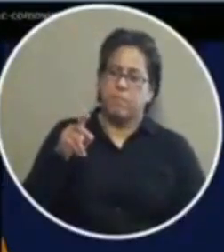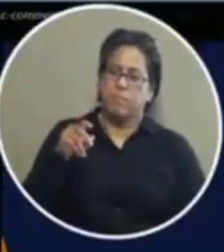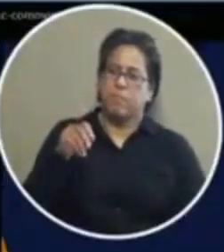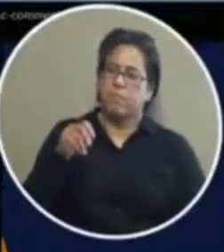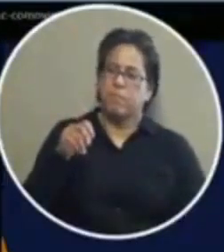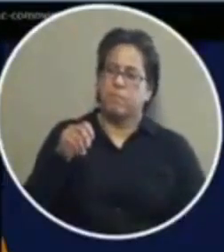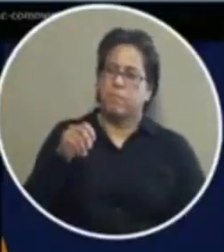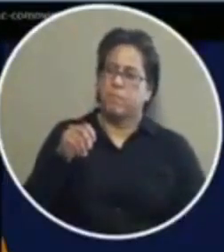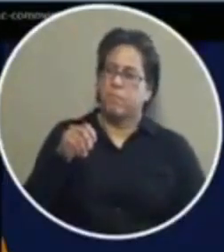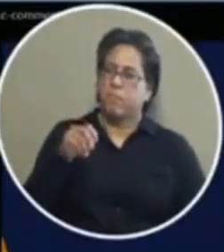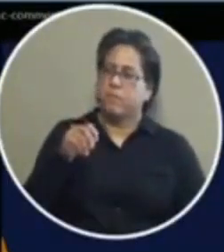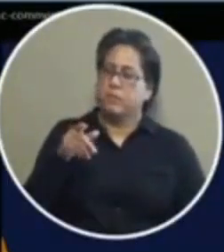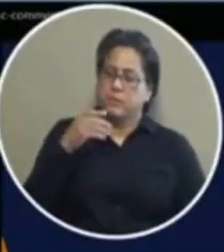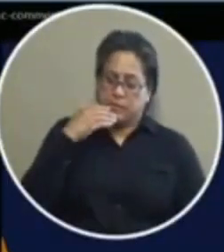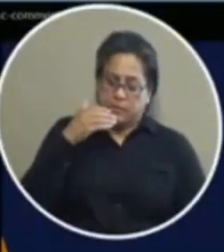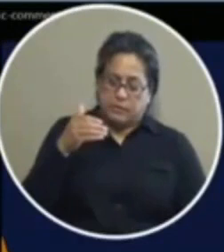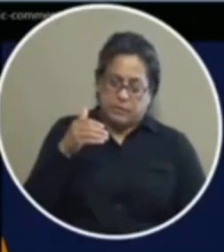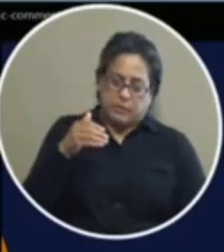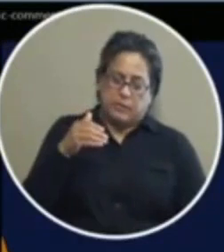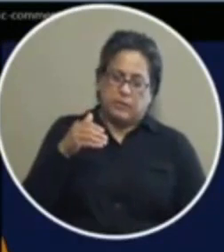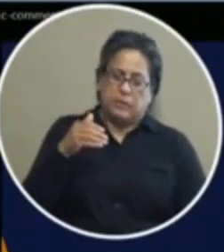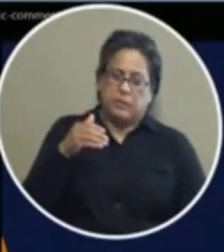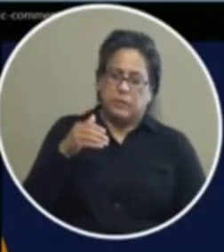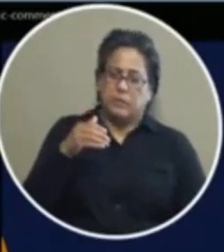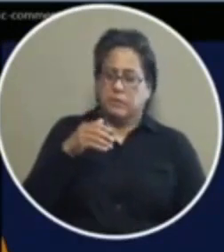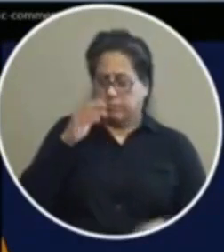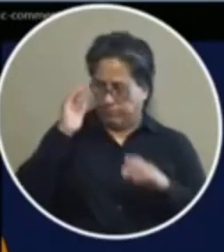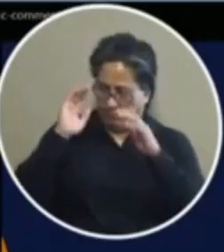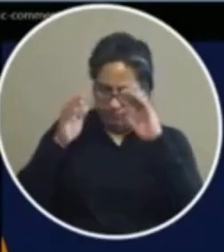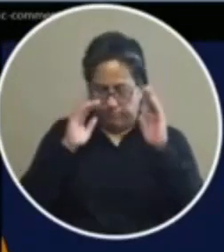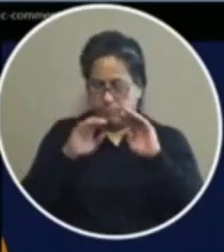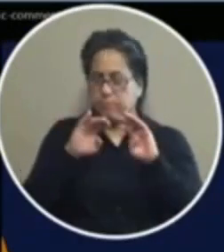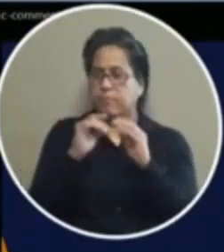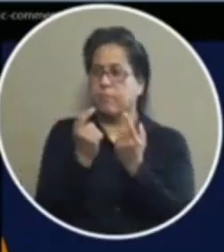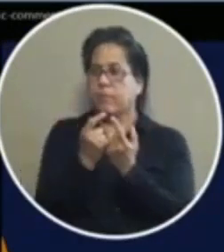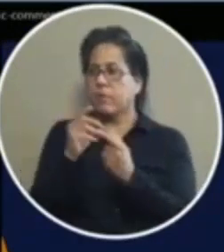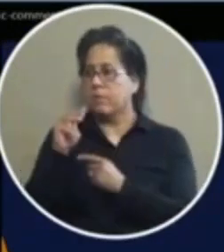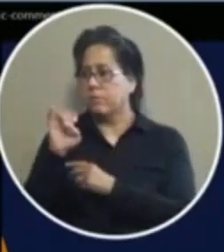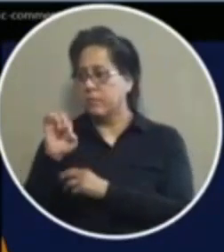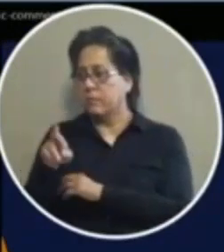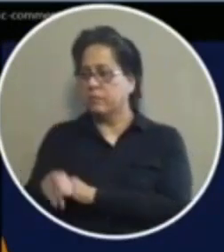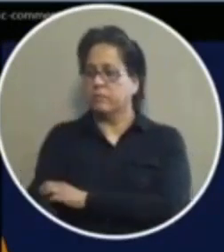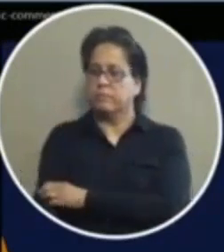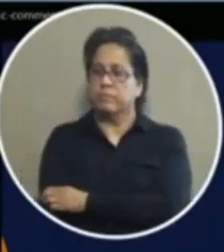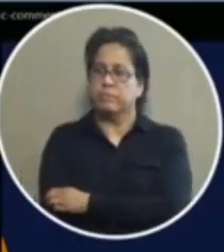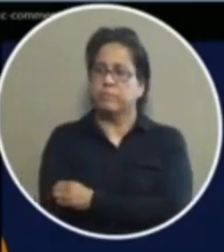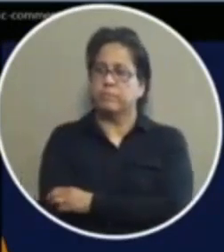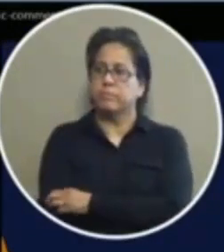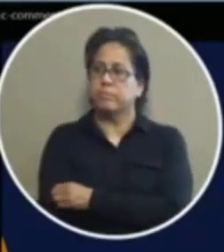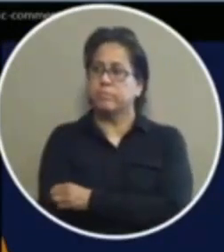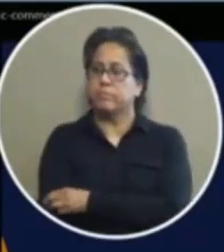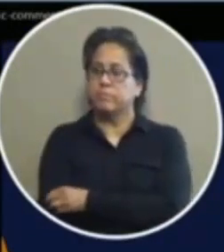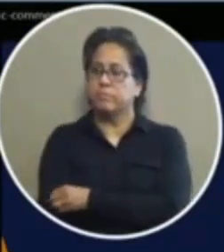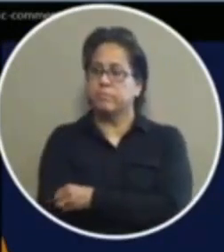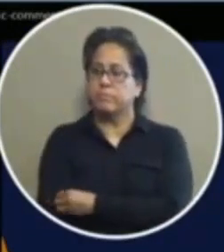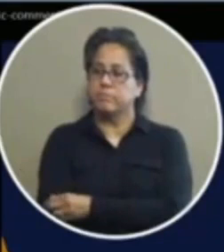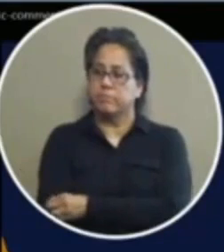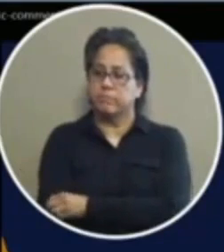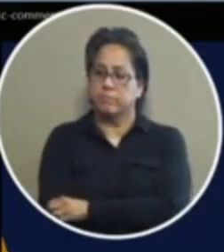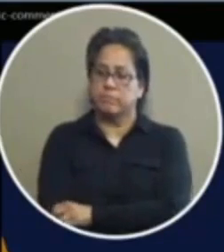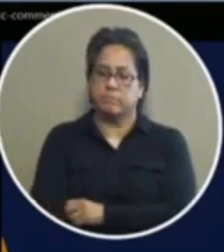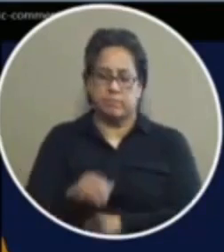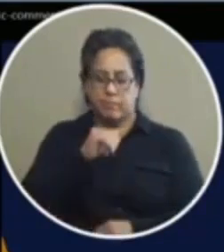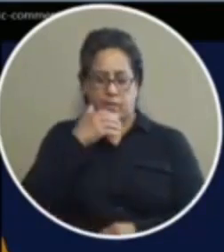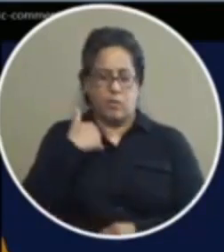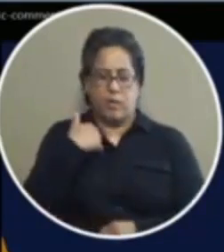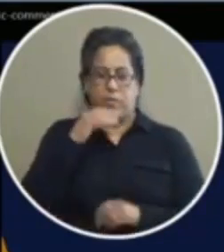oh thank you um greetings city council mayor everyone on the call um i don't have